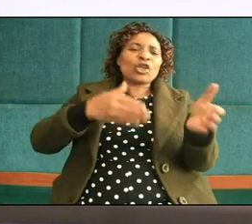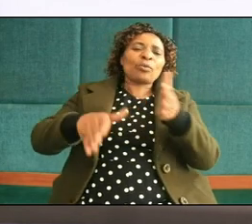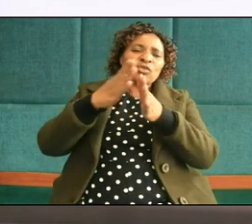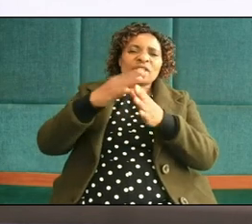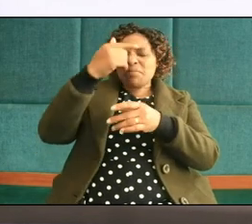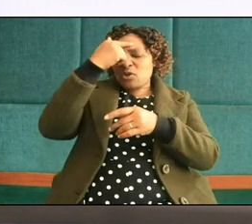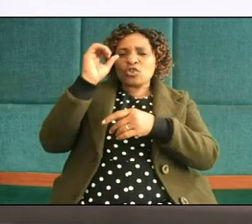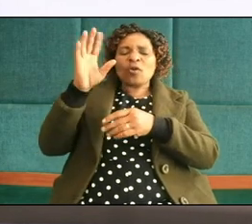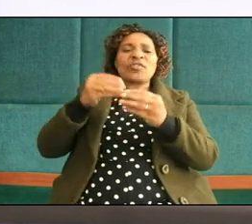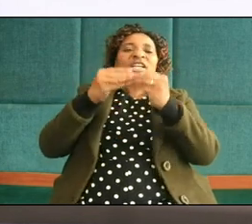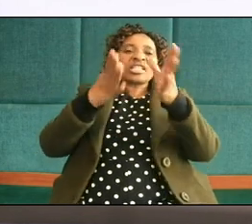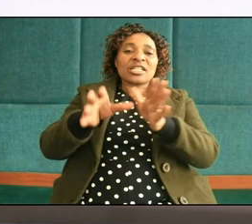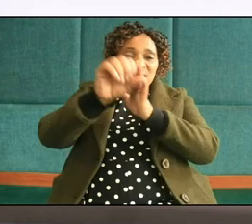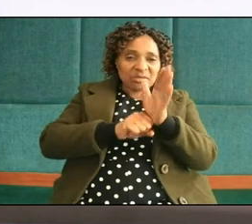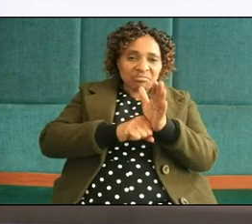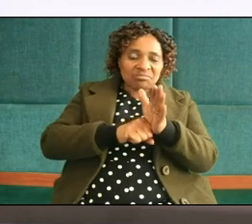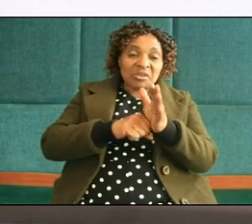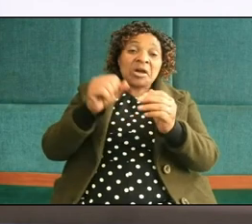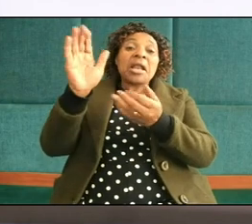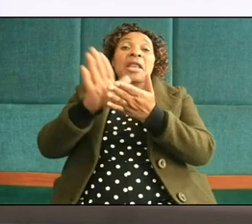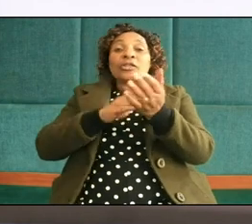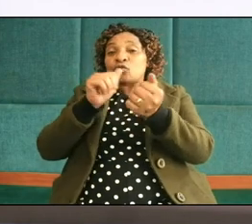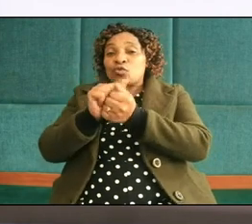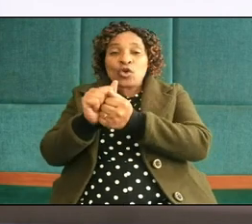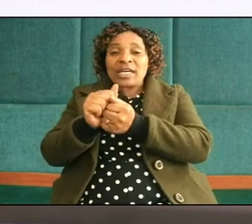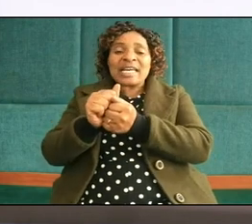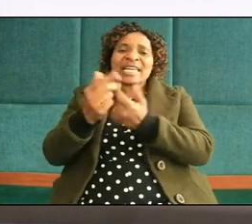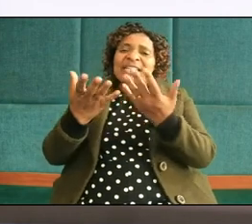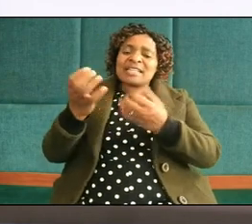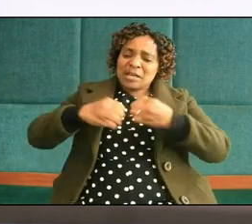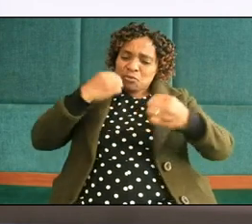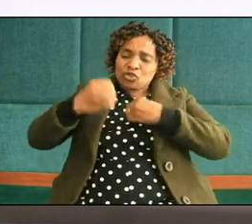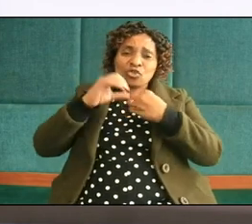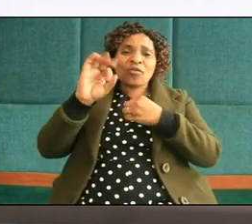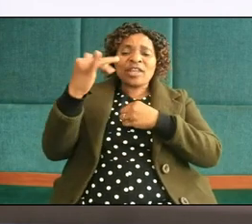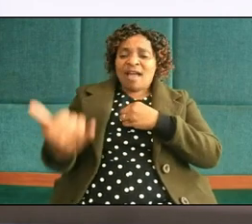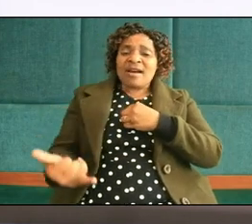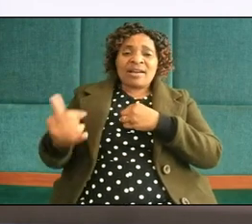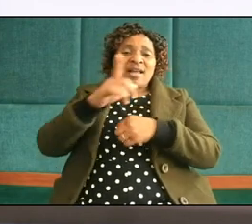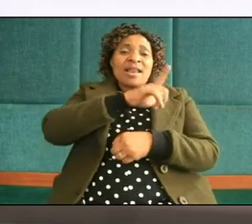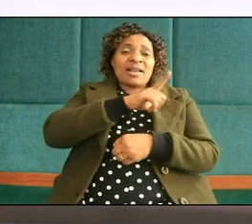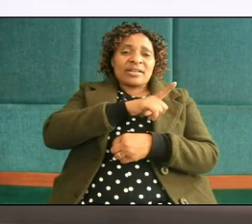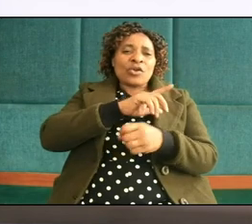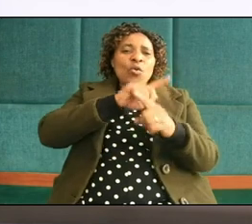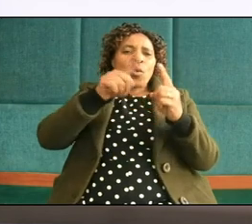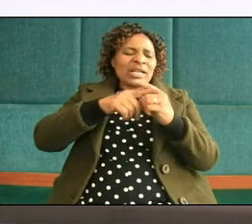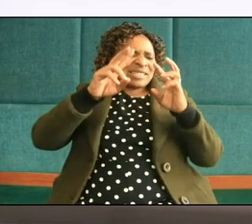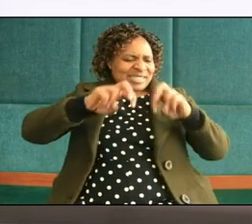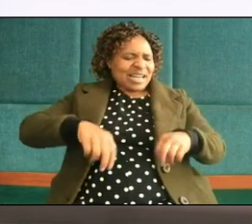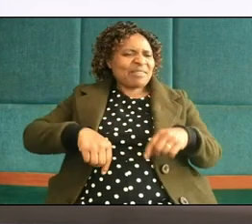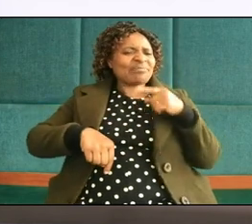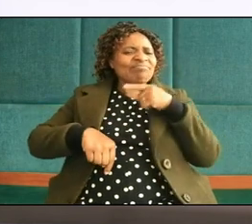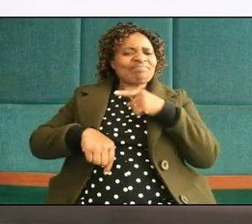of your leadership destroying the emotion of that young lady and when she discovers it